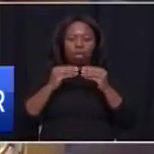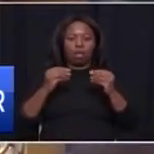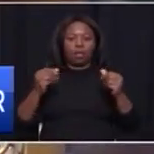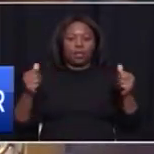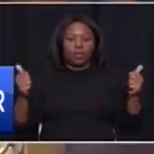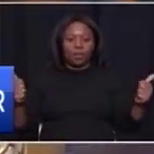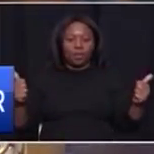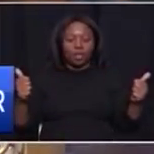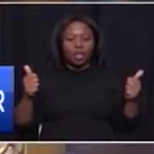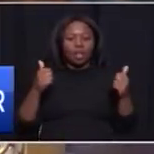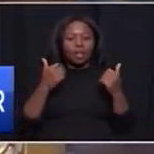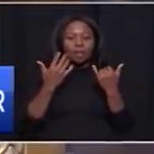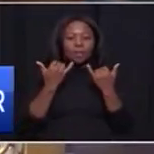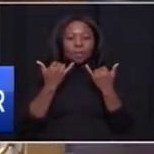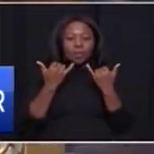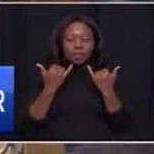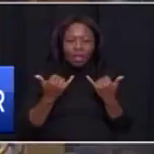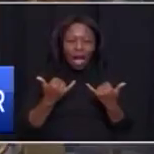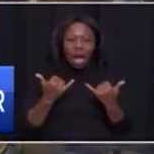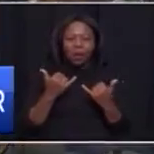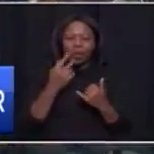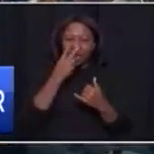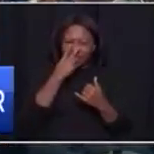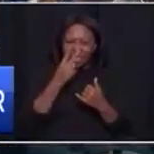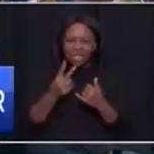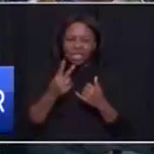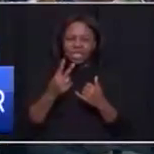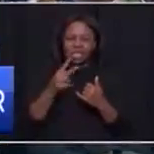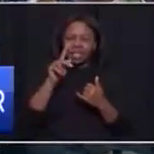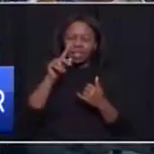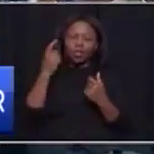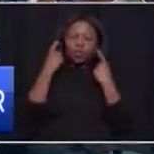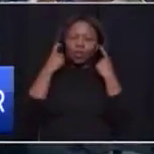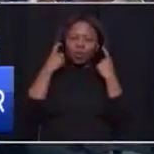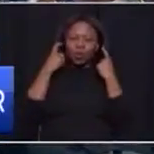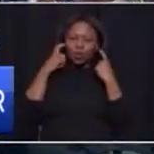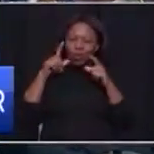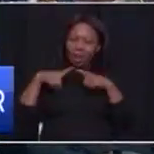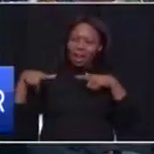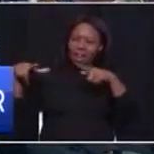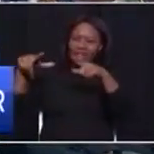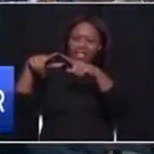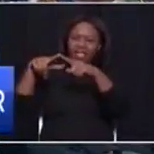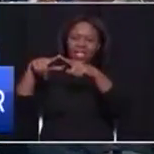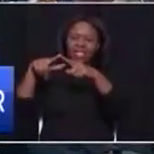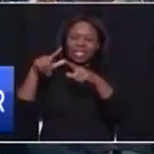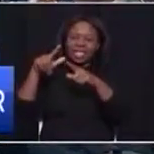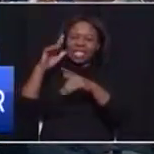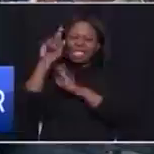plains red with harvest, her Abyssinia and her Zululand the seeds of science and religion,